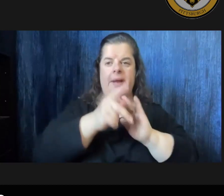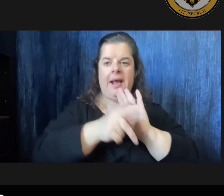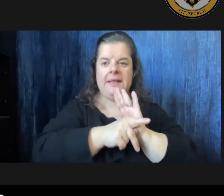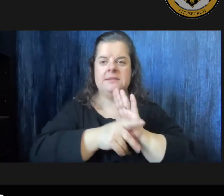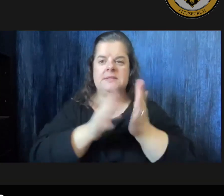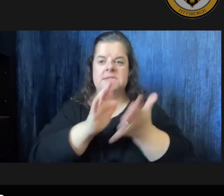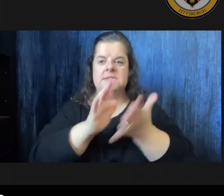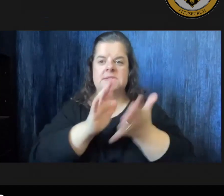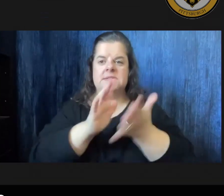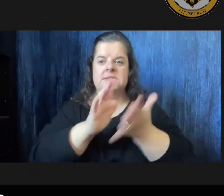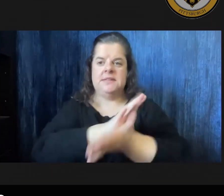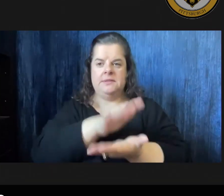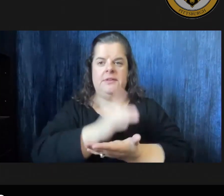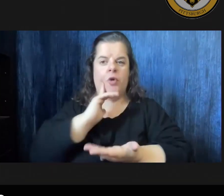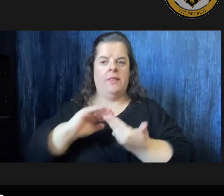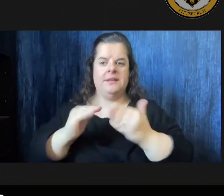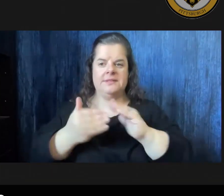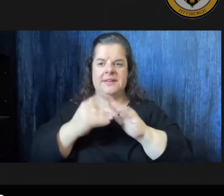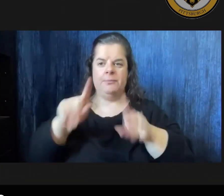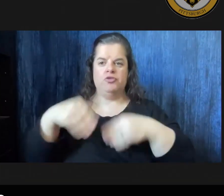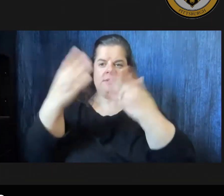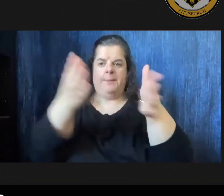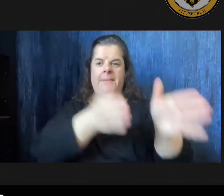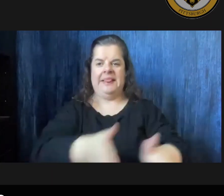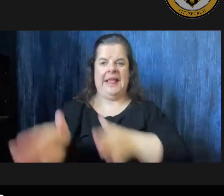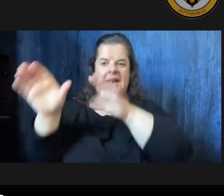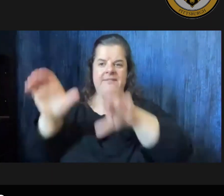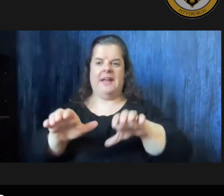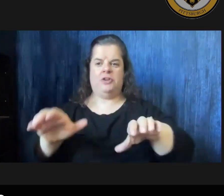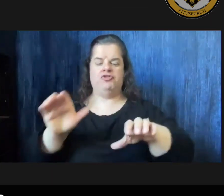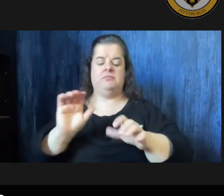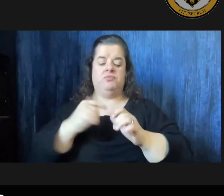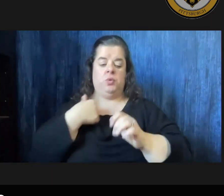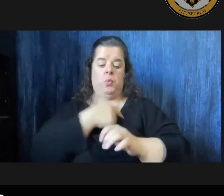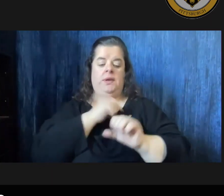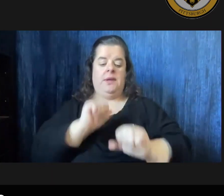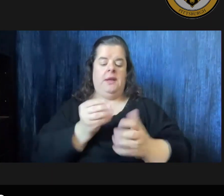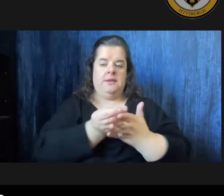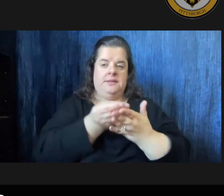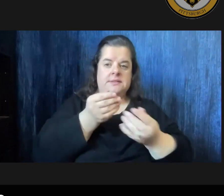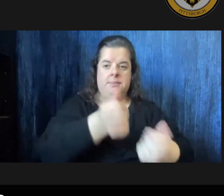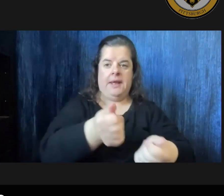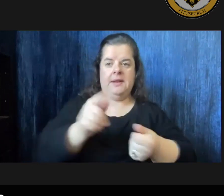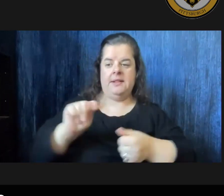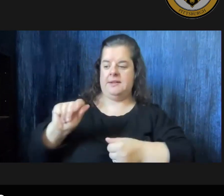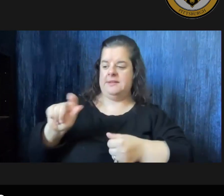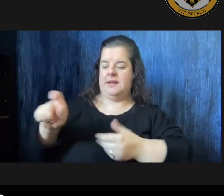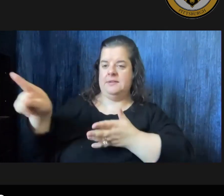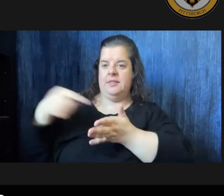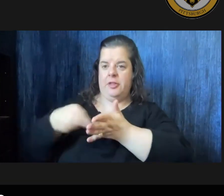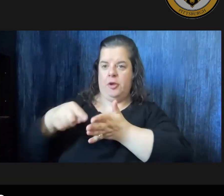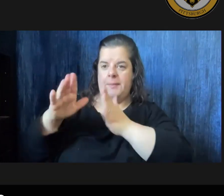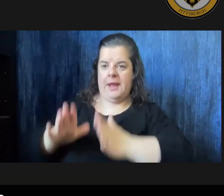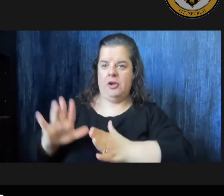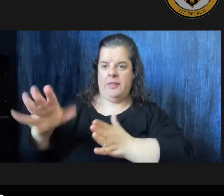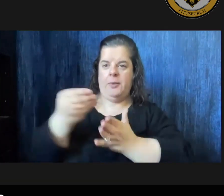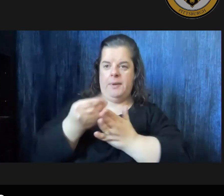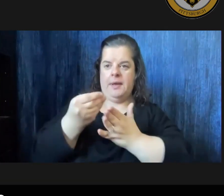they present a plan of action on how we intend to spend the taxpayers dollars uh into city operations